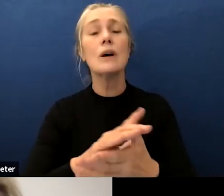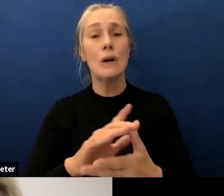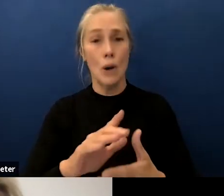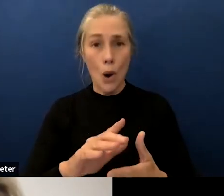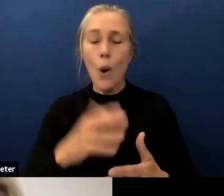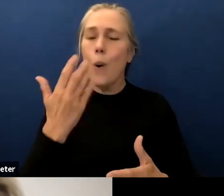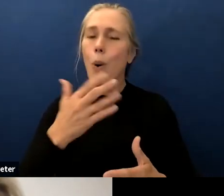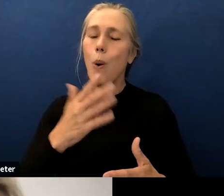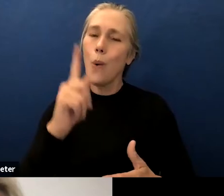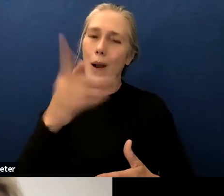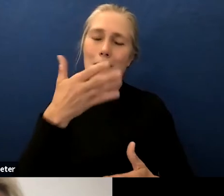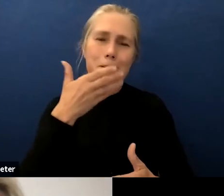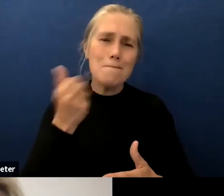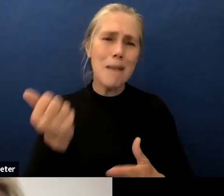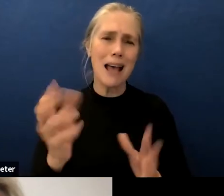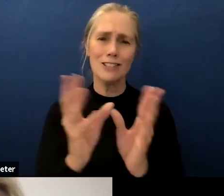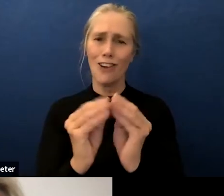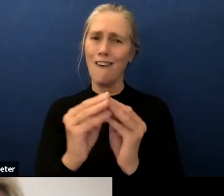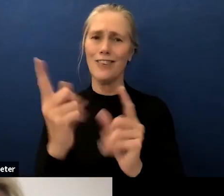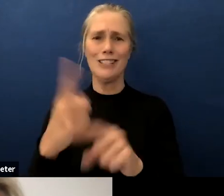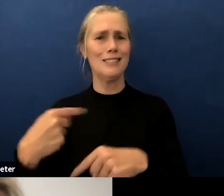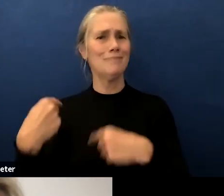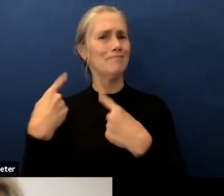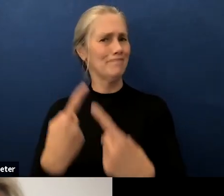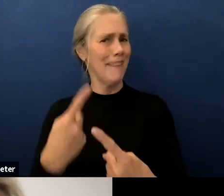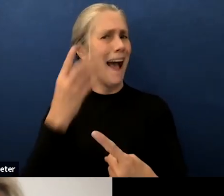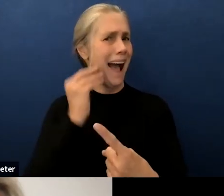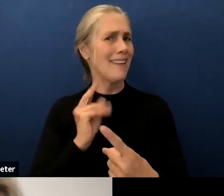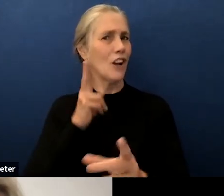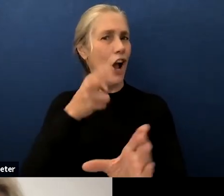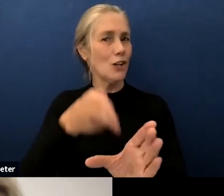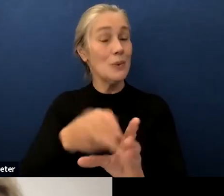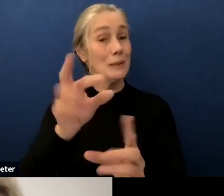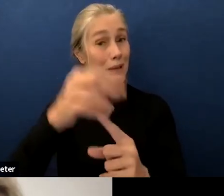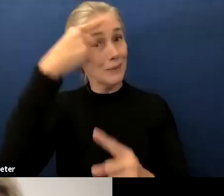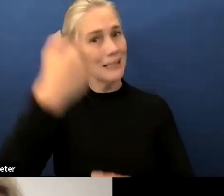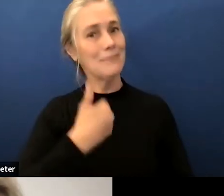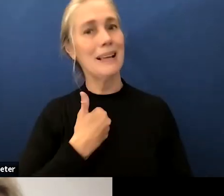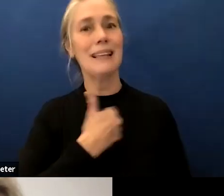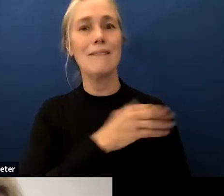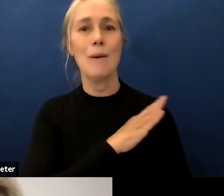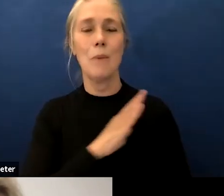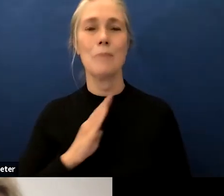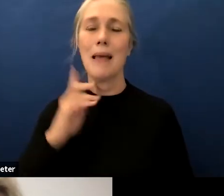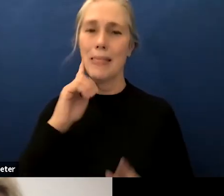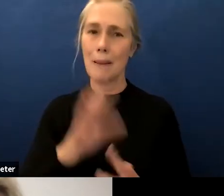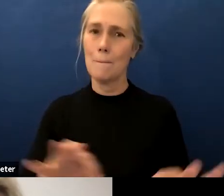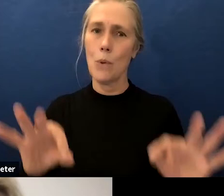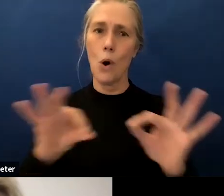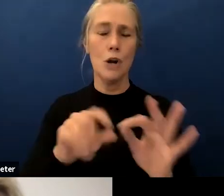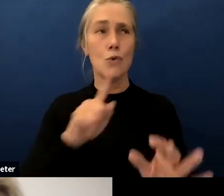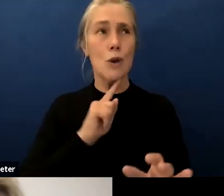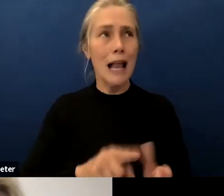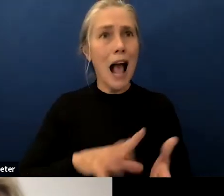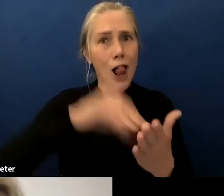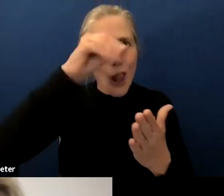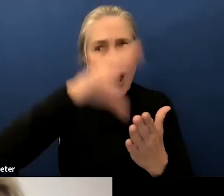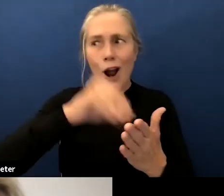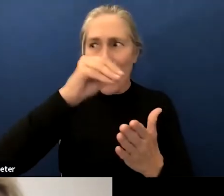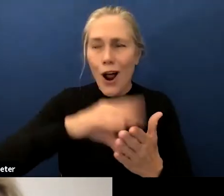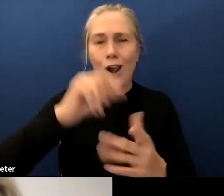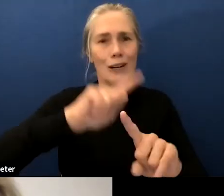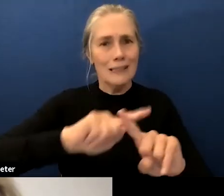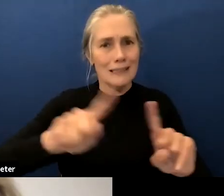the best conferences i've ever been to especially as a board member it was important and i learned so much about all the different